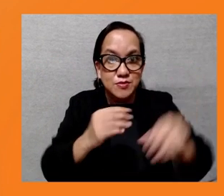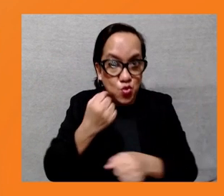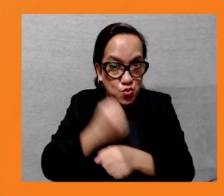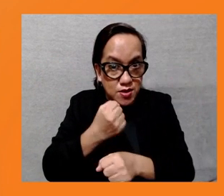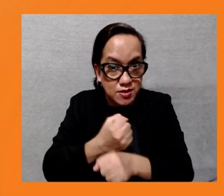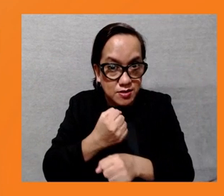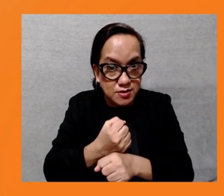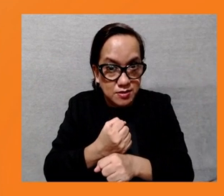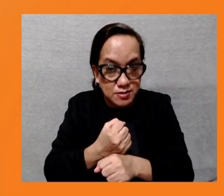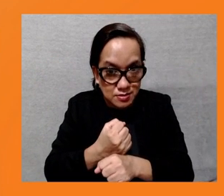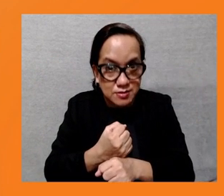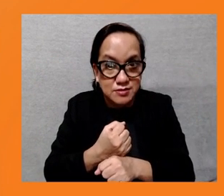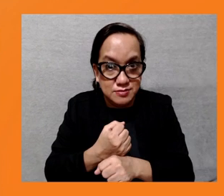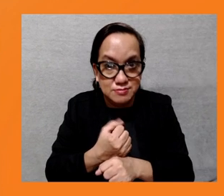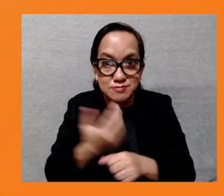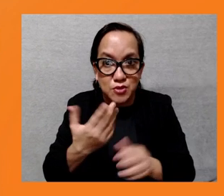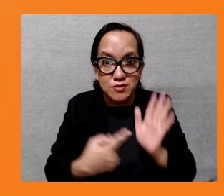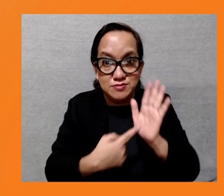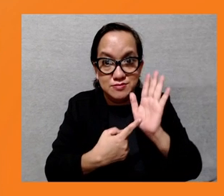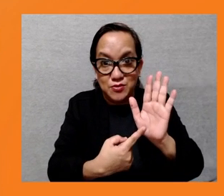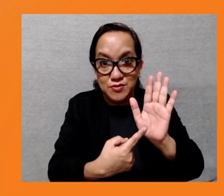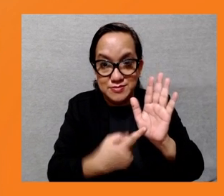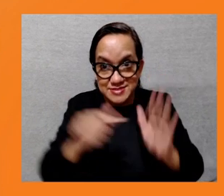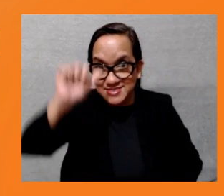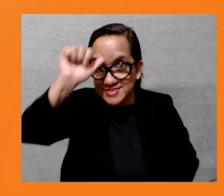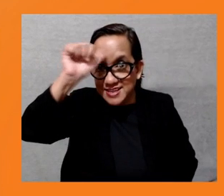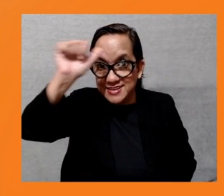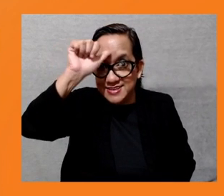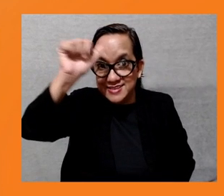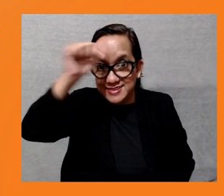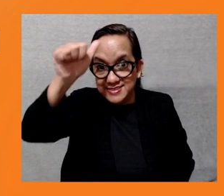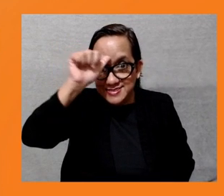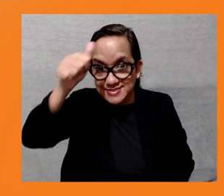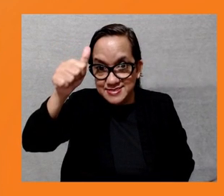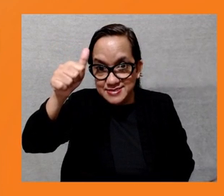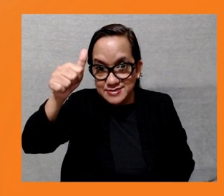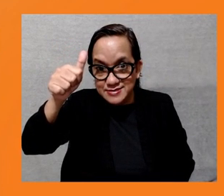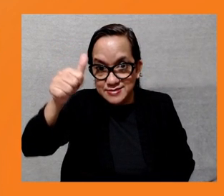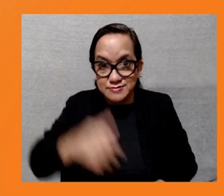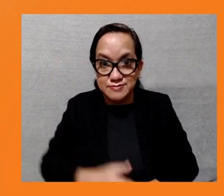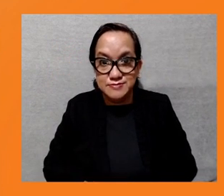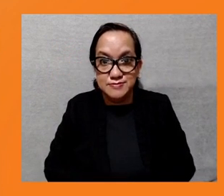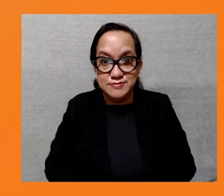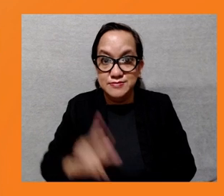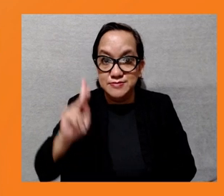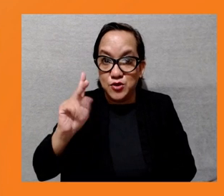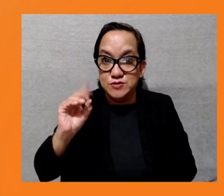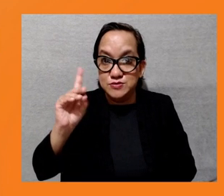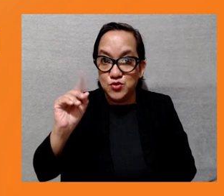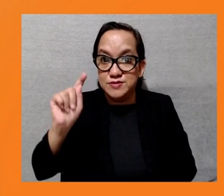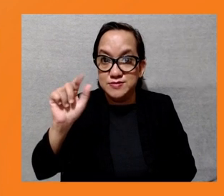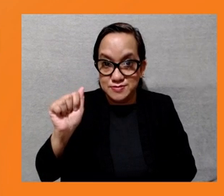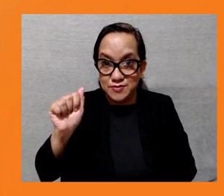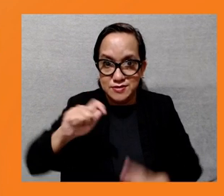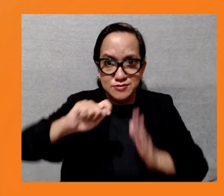in India, which I think in the Kolkata project, that is not something we